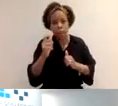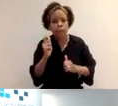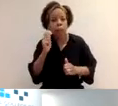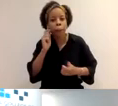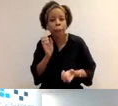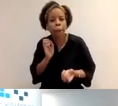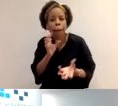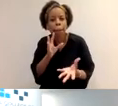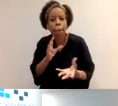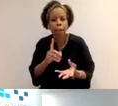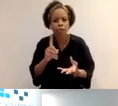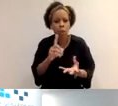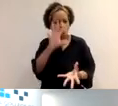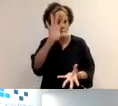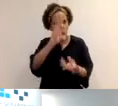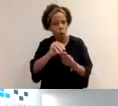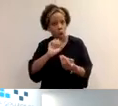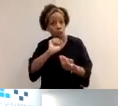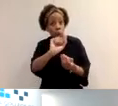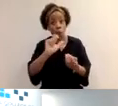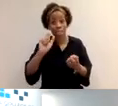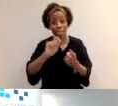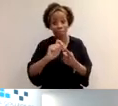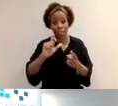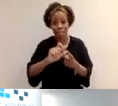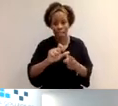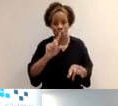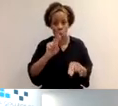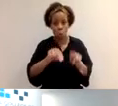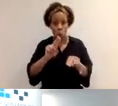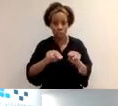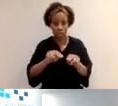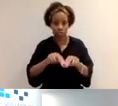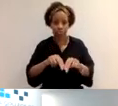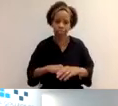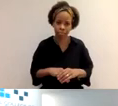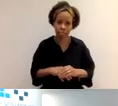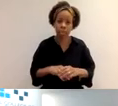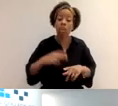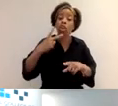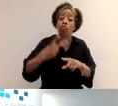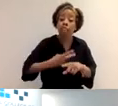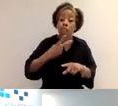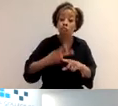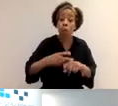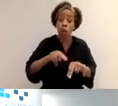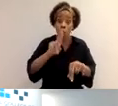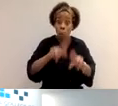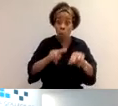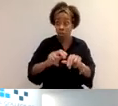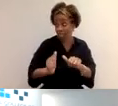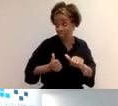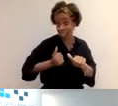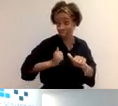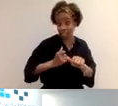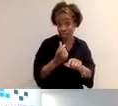completing a CPT audit. If you are selected, um, obviously the renewal and audit process for your profession is coming around this year. So I just